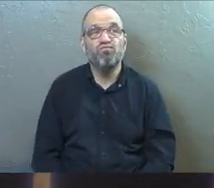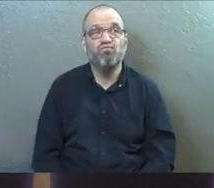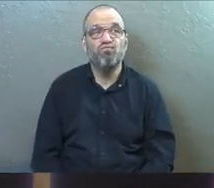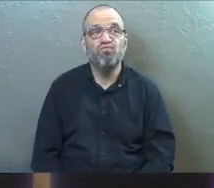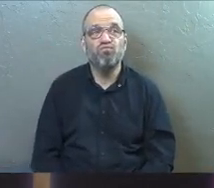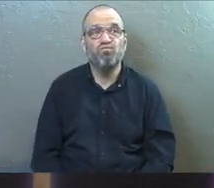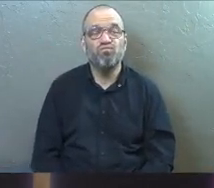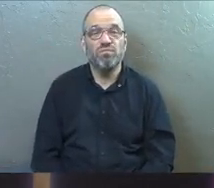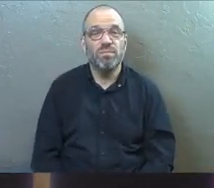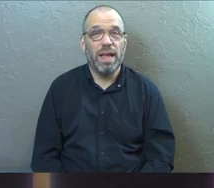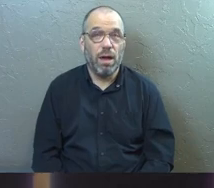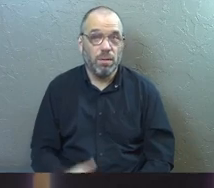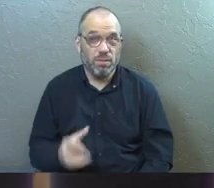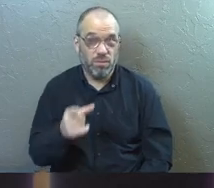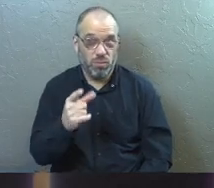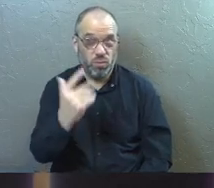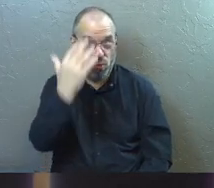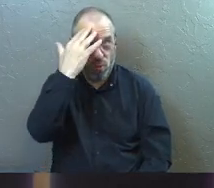Now, if you know me,